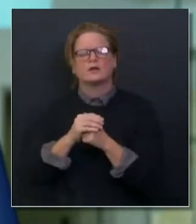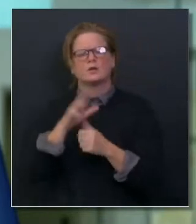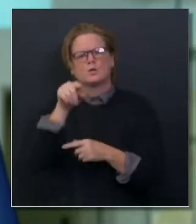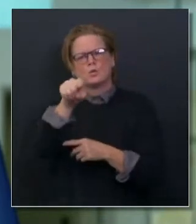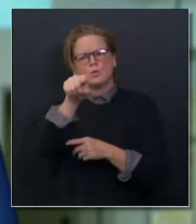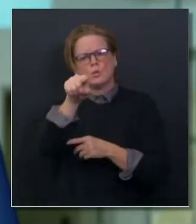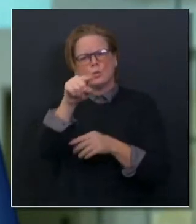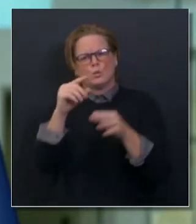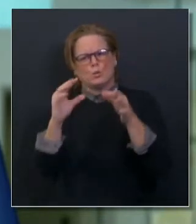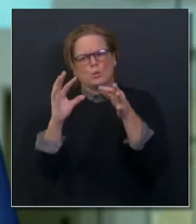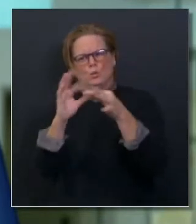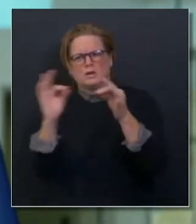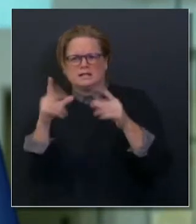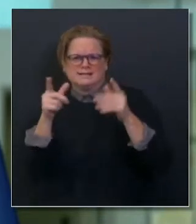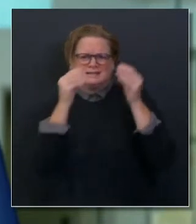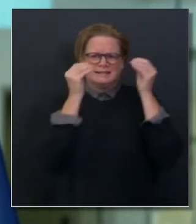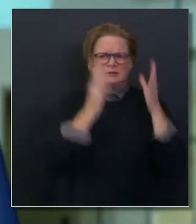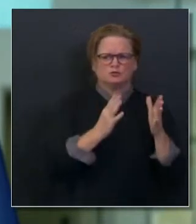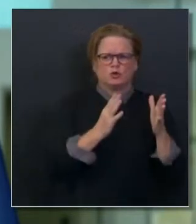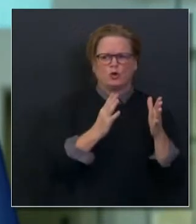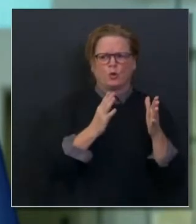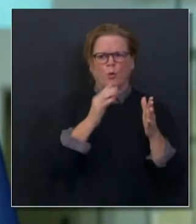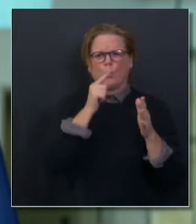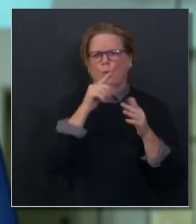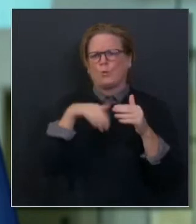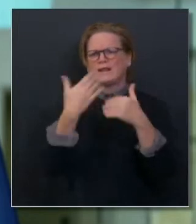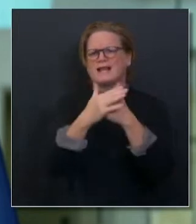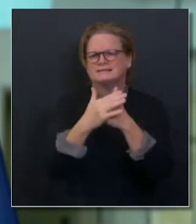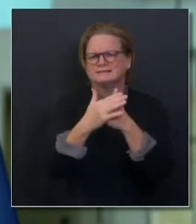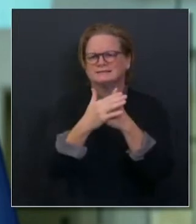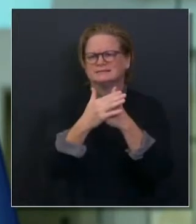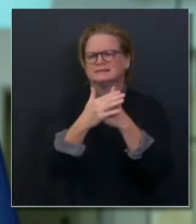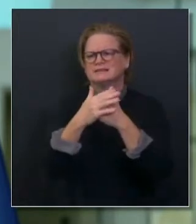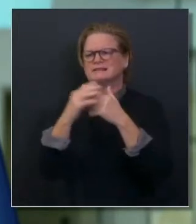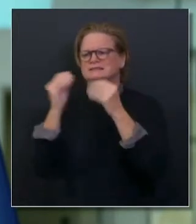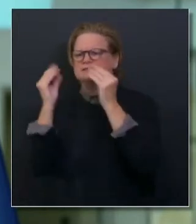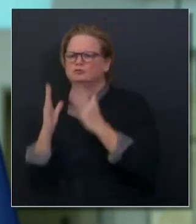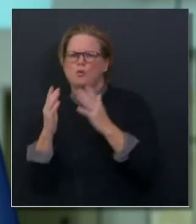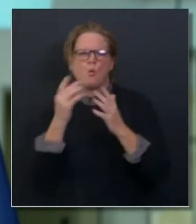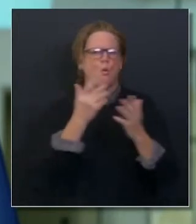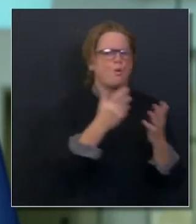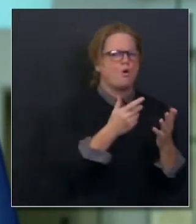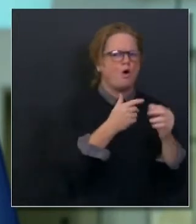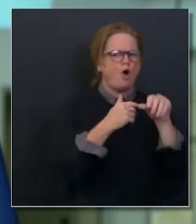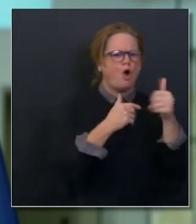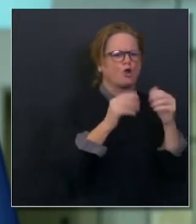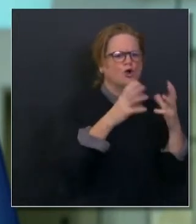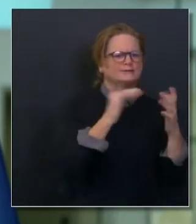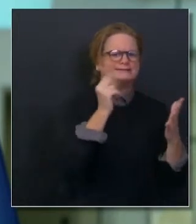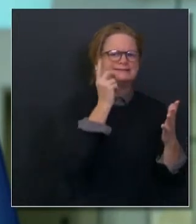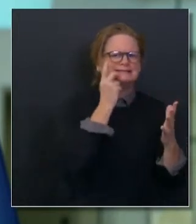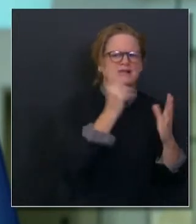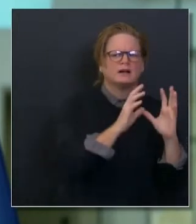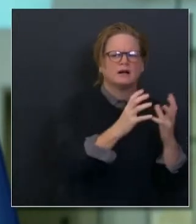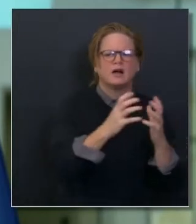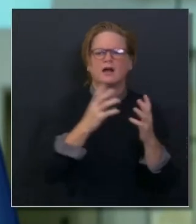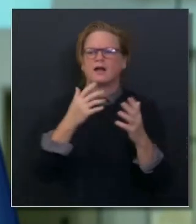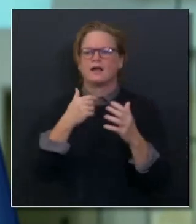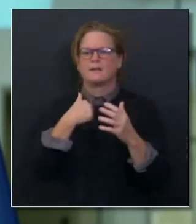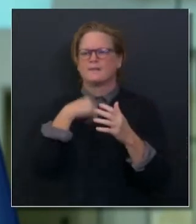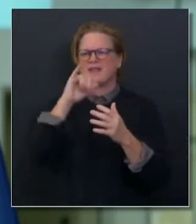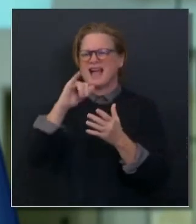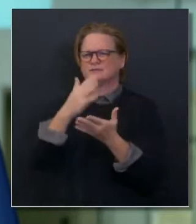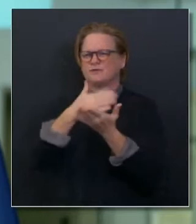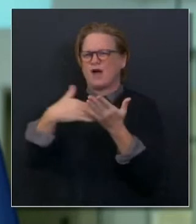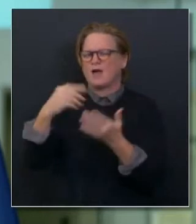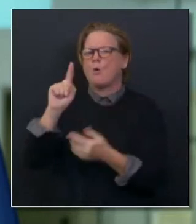least teachers, and that is a discussion that we are having this week in more specific detail. And,